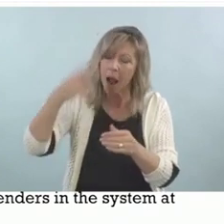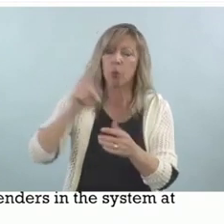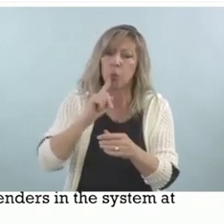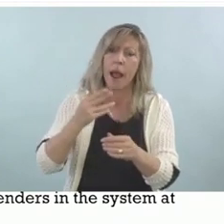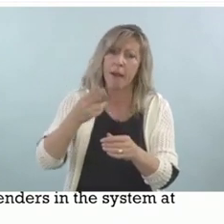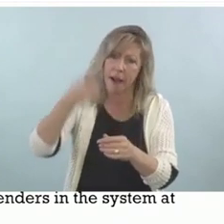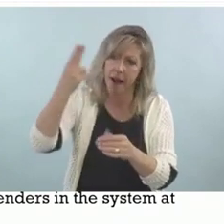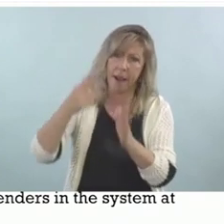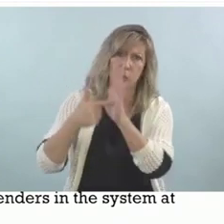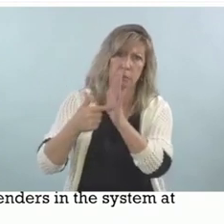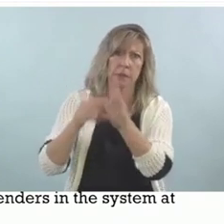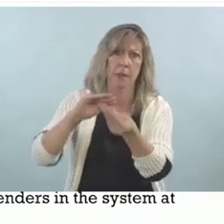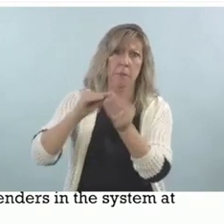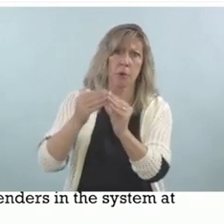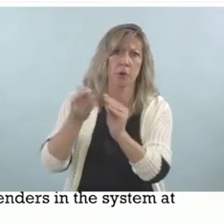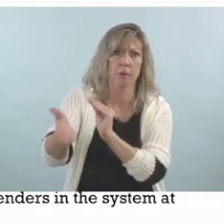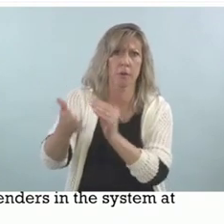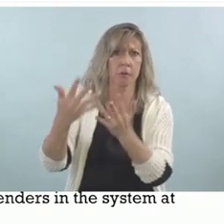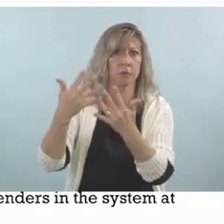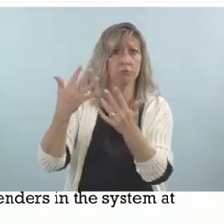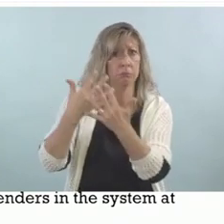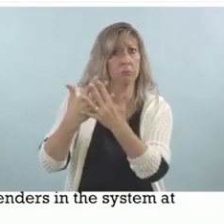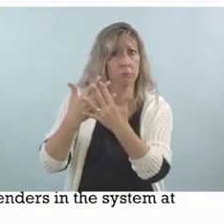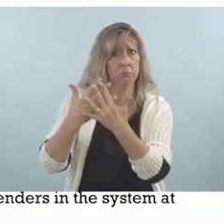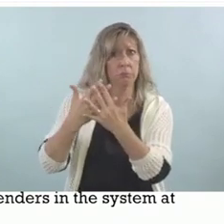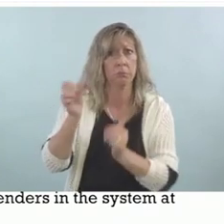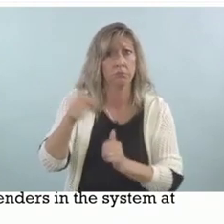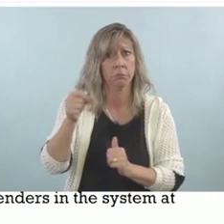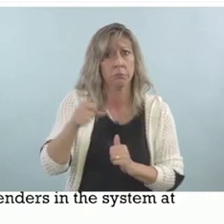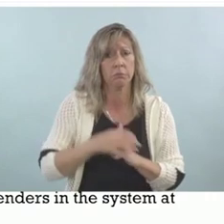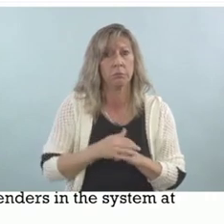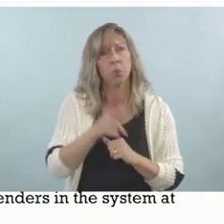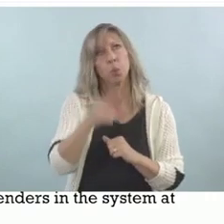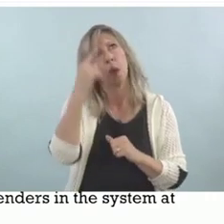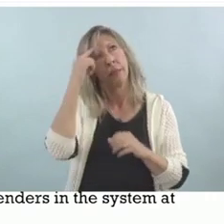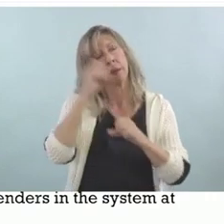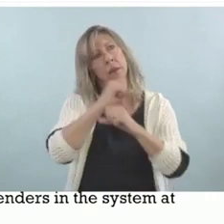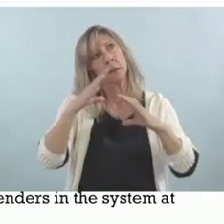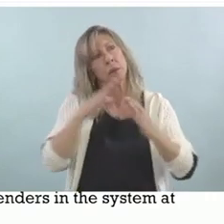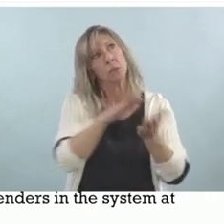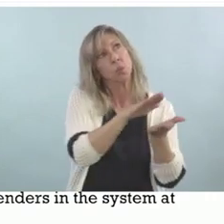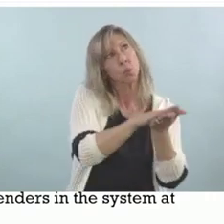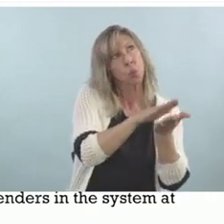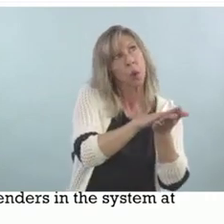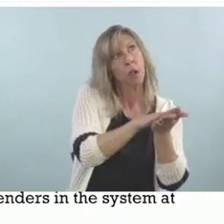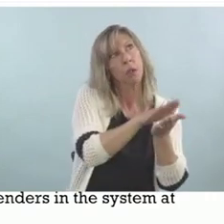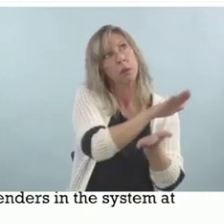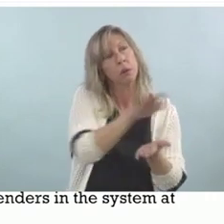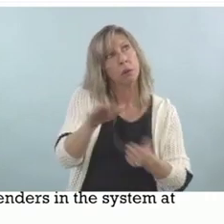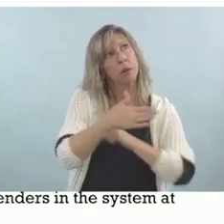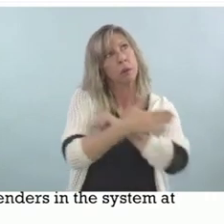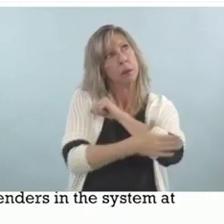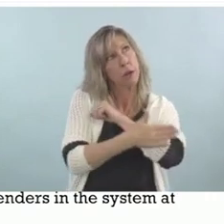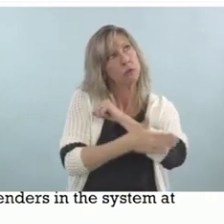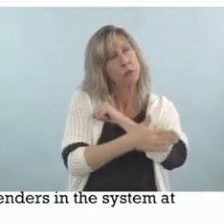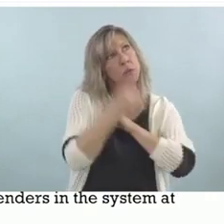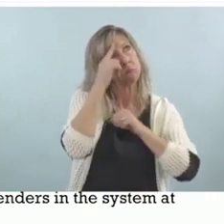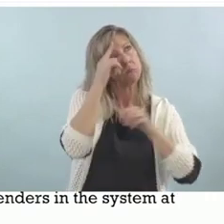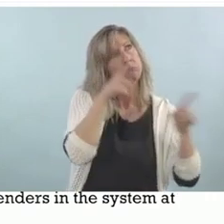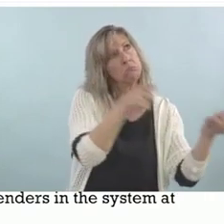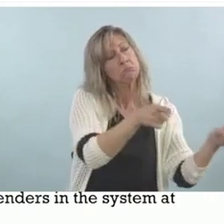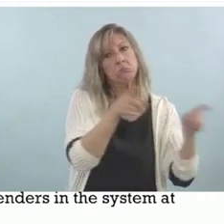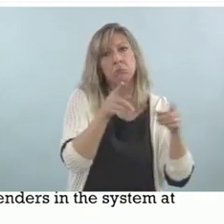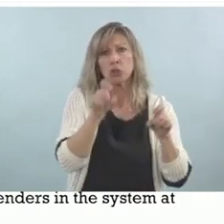then if we were to sort of correlate that with the prison population, it should be about the same representation.